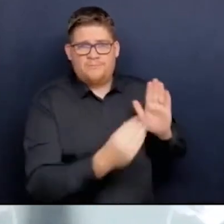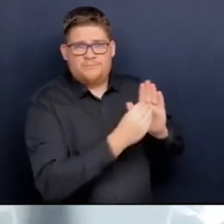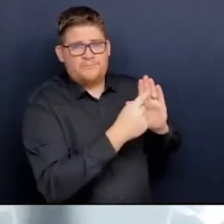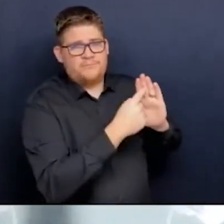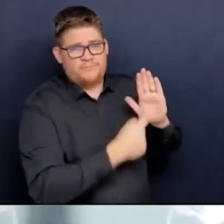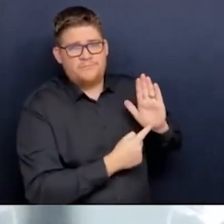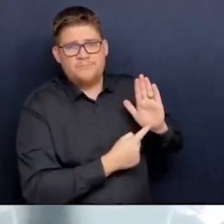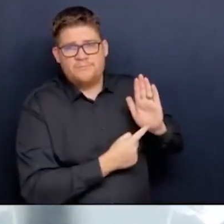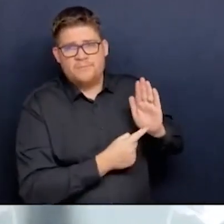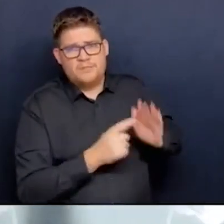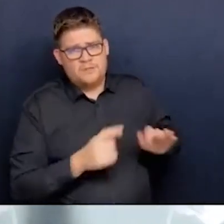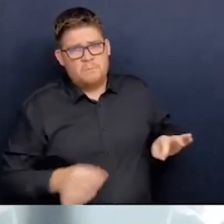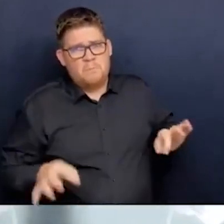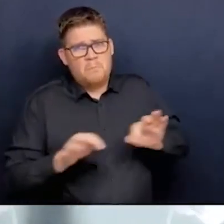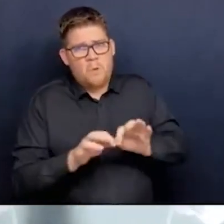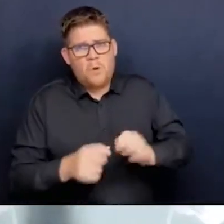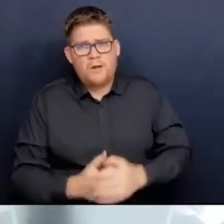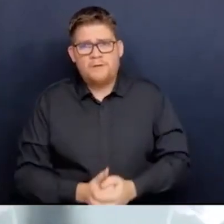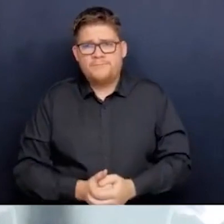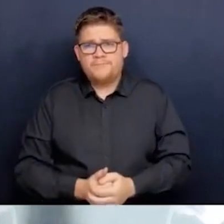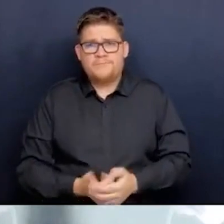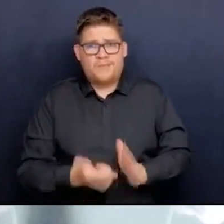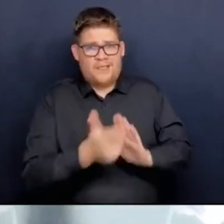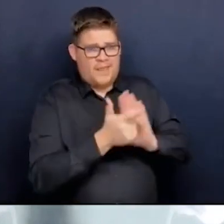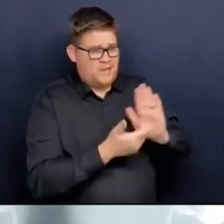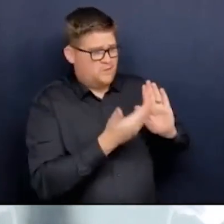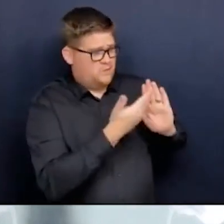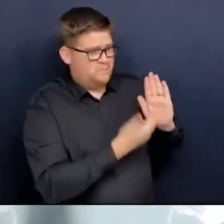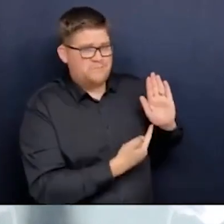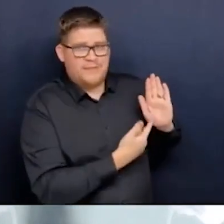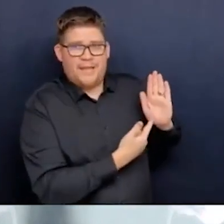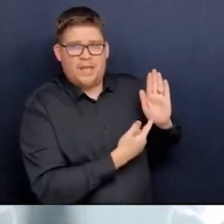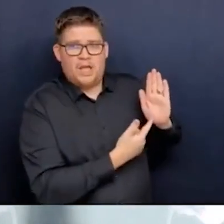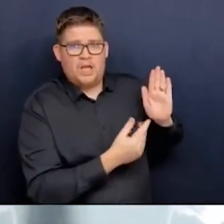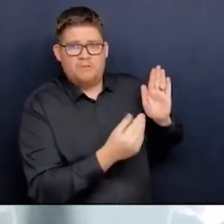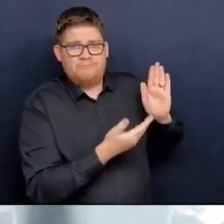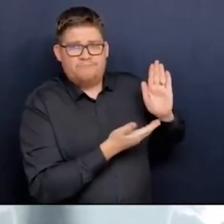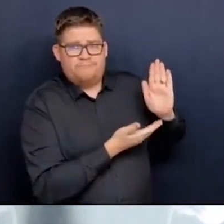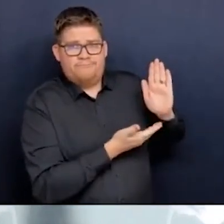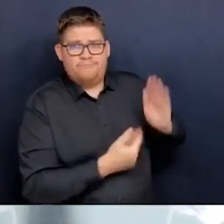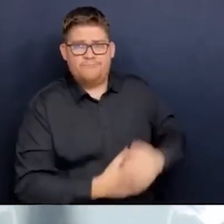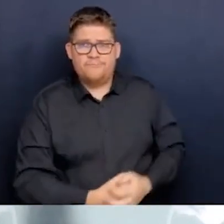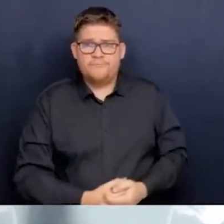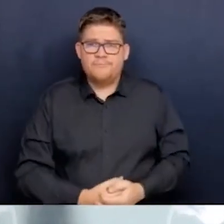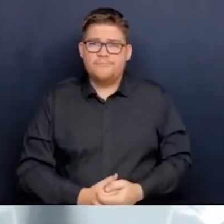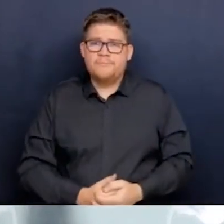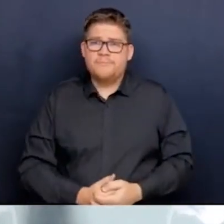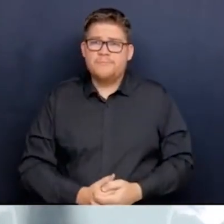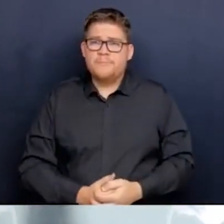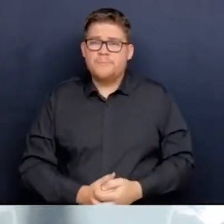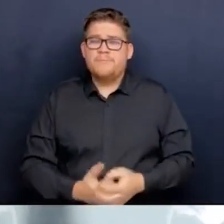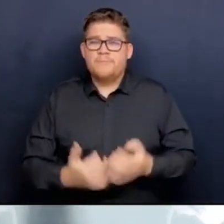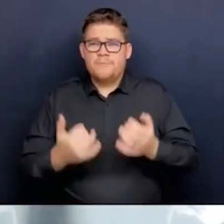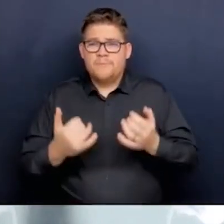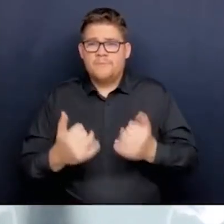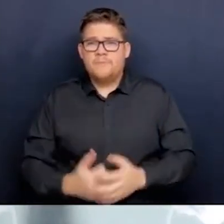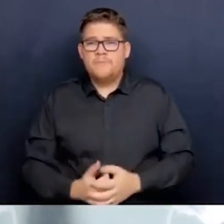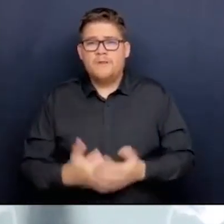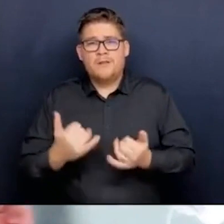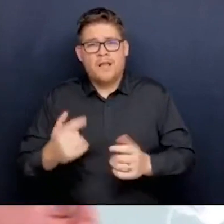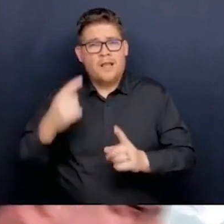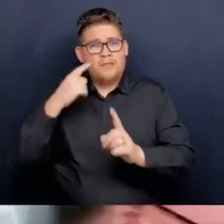laid out in the legislation. Much of what a significant portion that was in regulation is now in legislation. And I think it's a good thing for people.